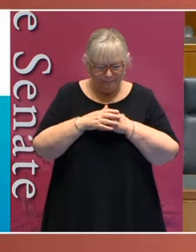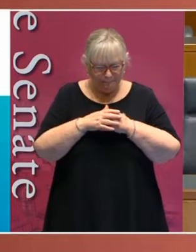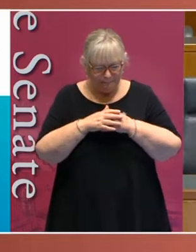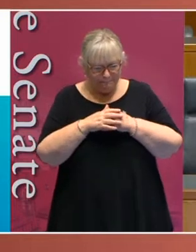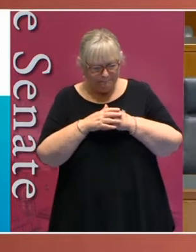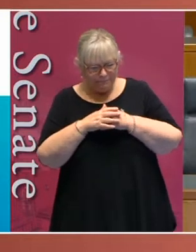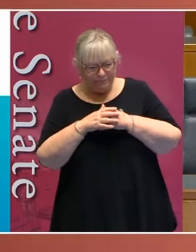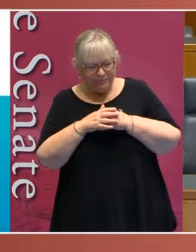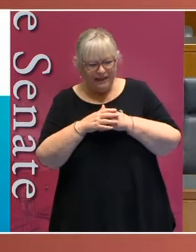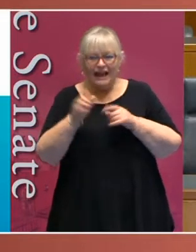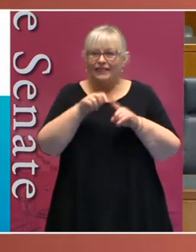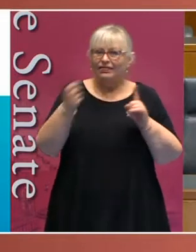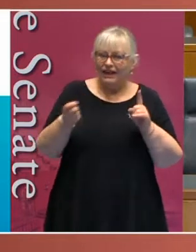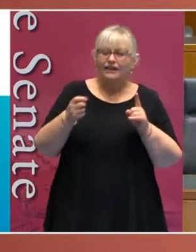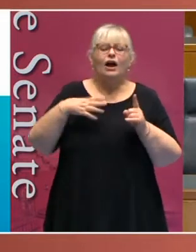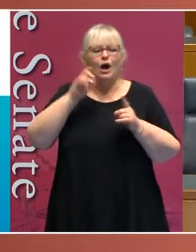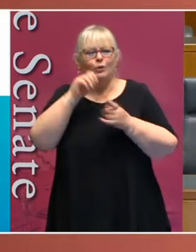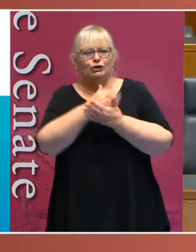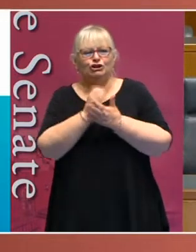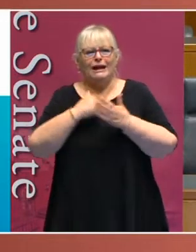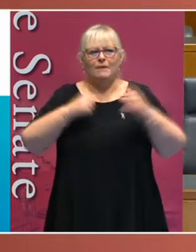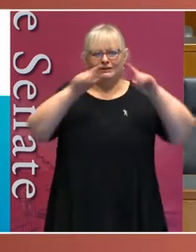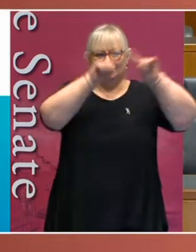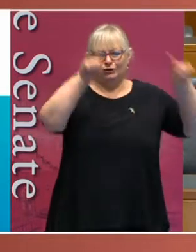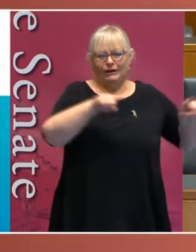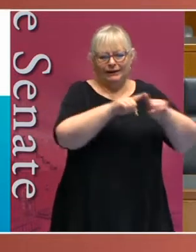What I will then do is share my screen, if that's OK.